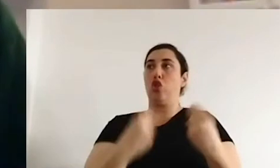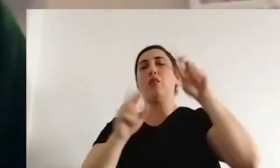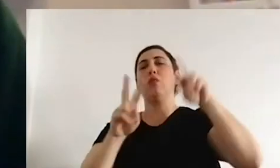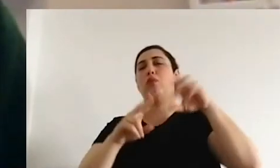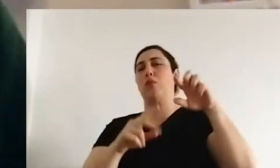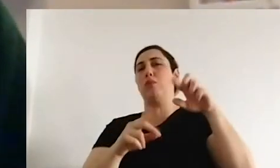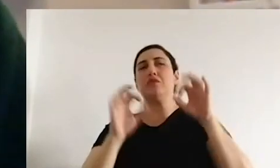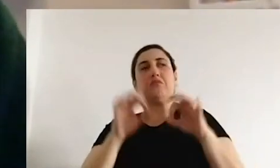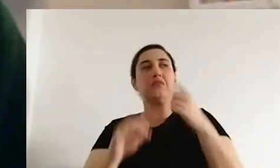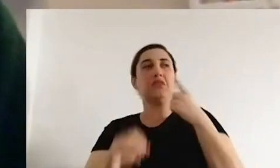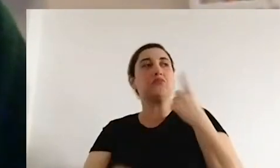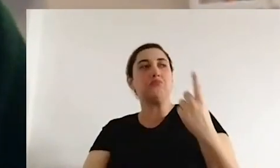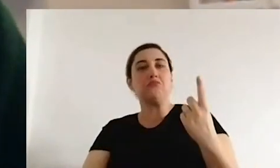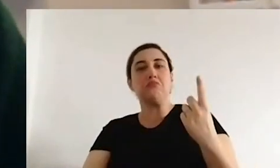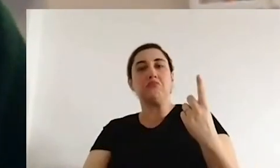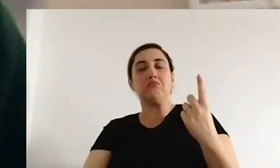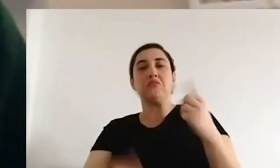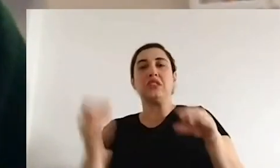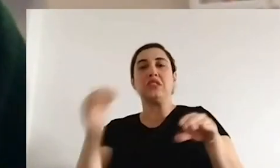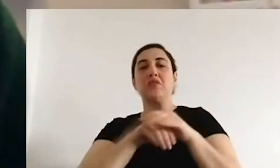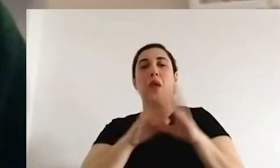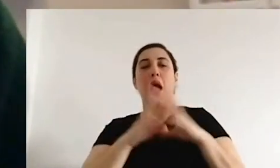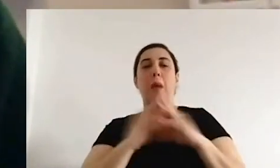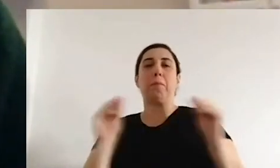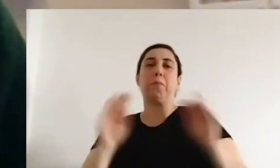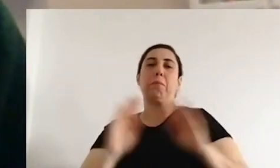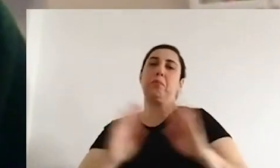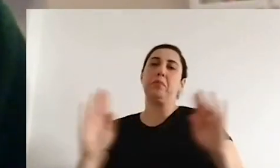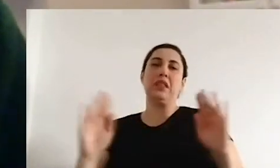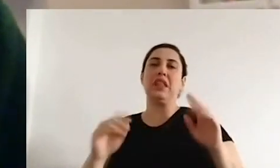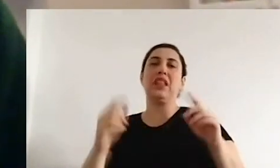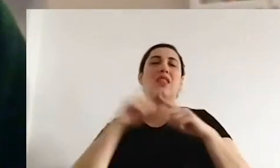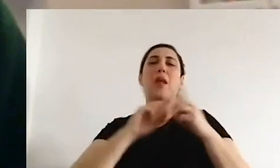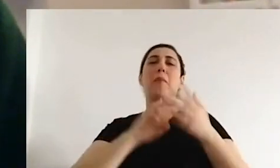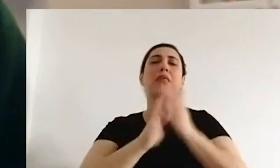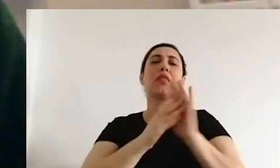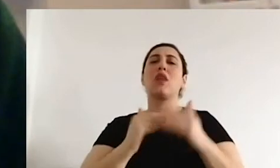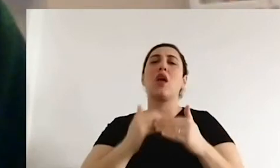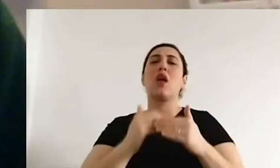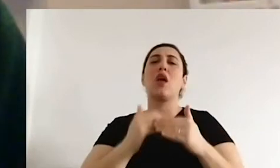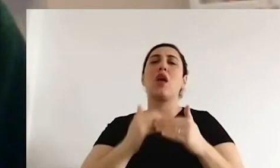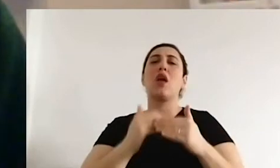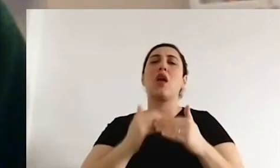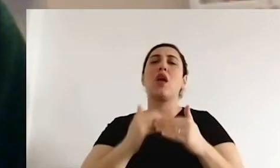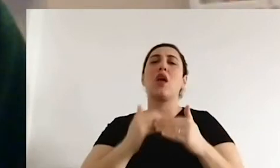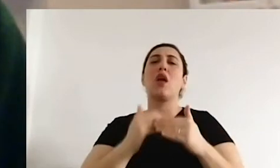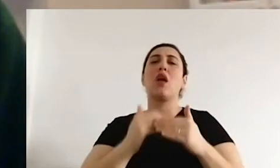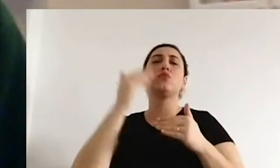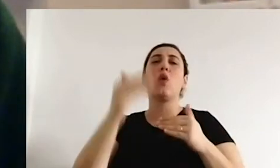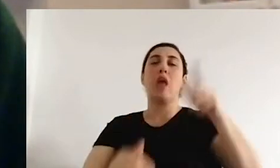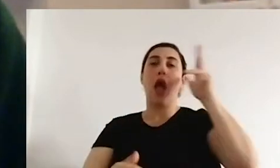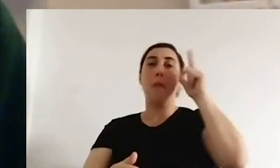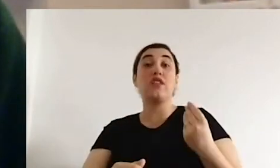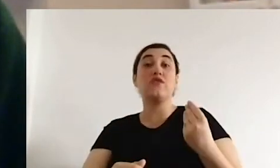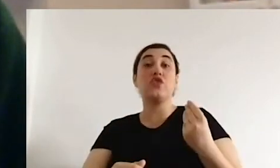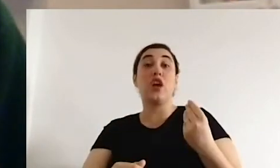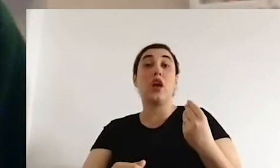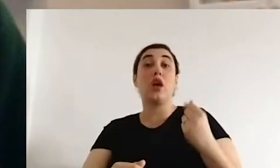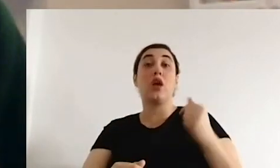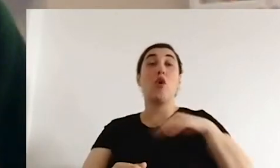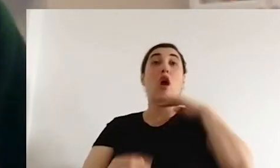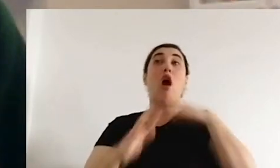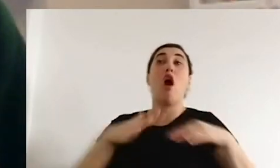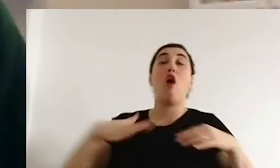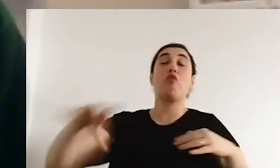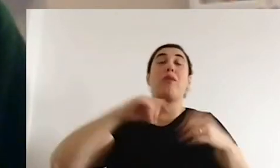Well, by the way, Trump lost the election and the post-Trump US will